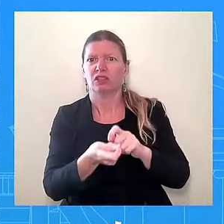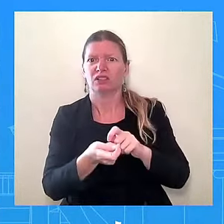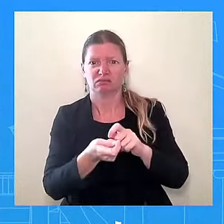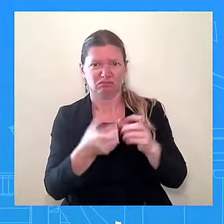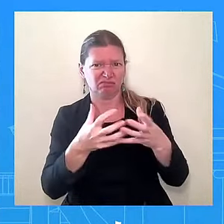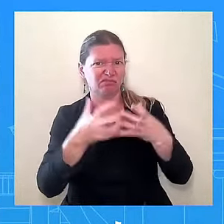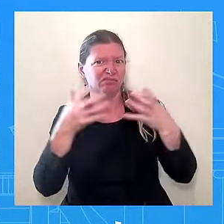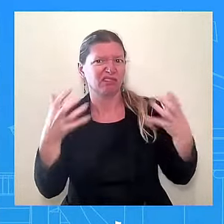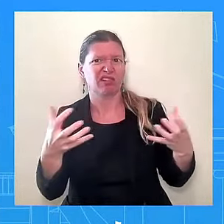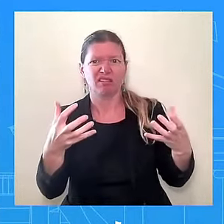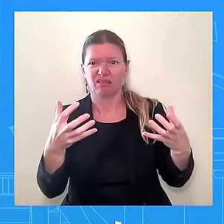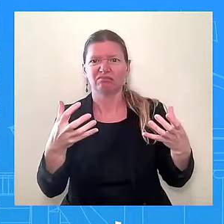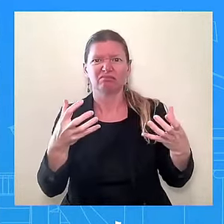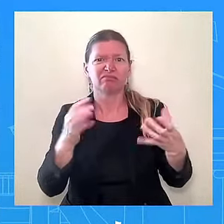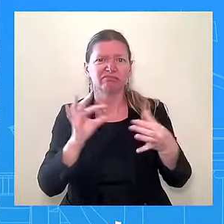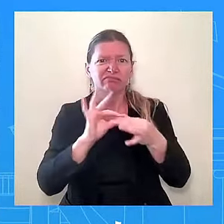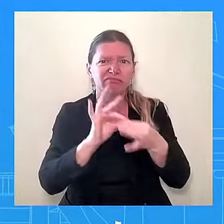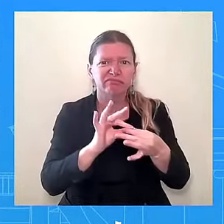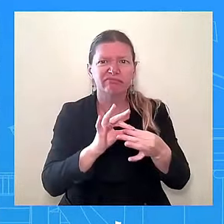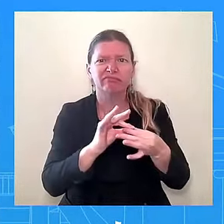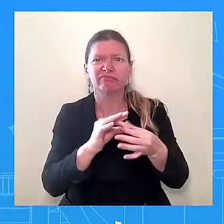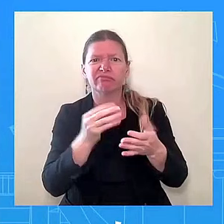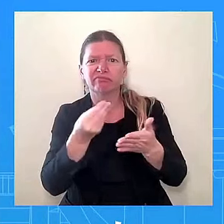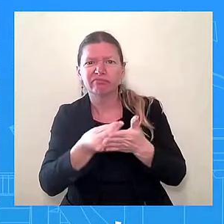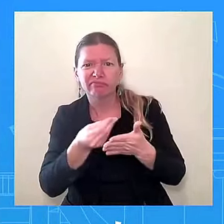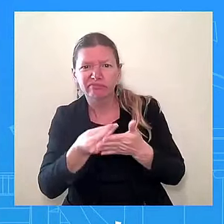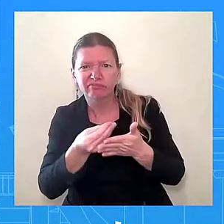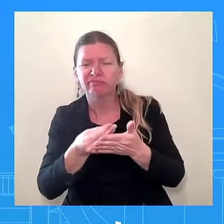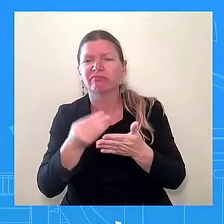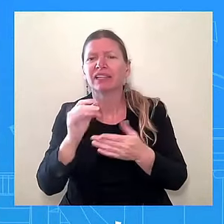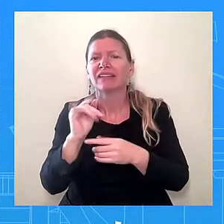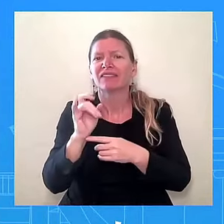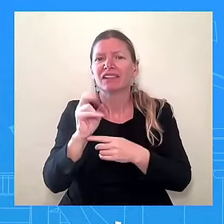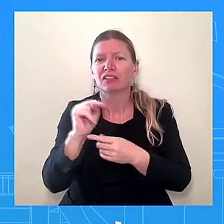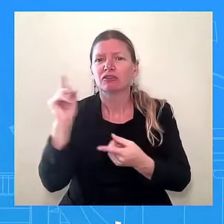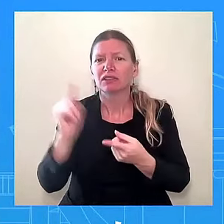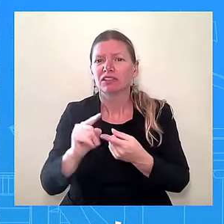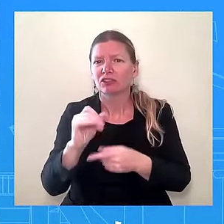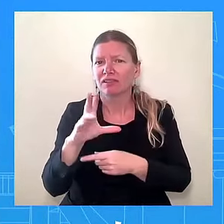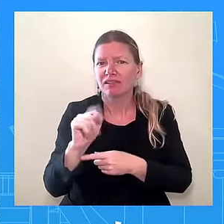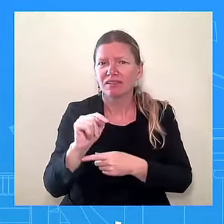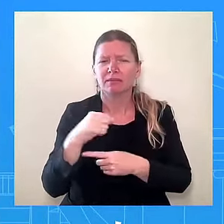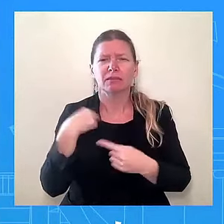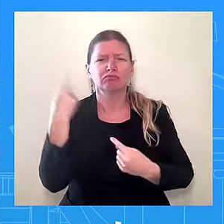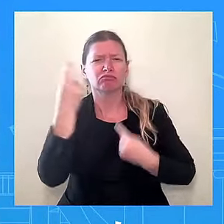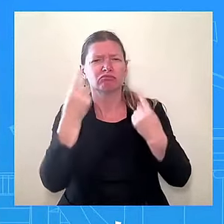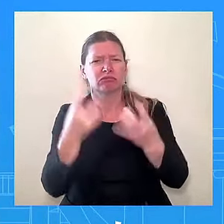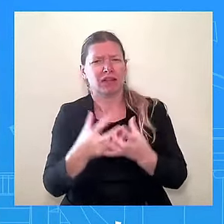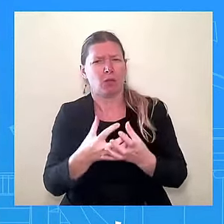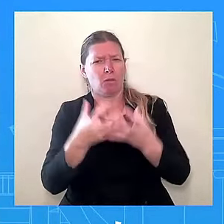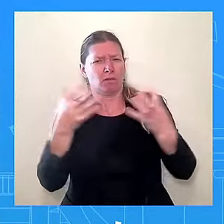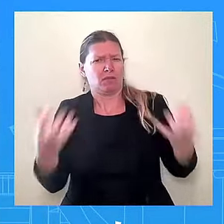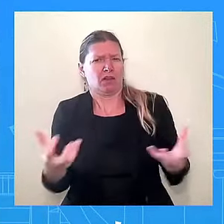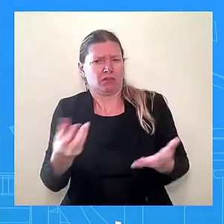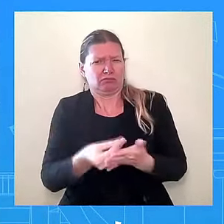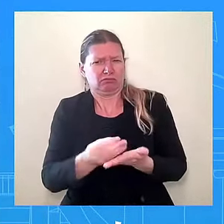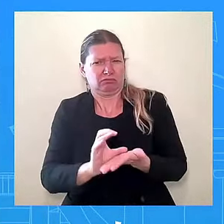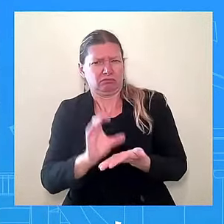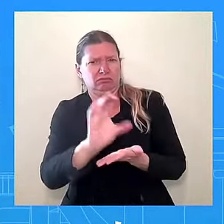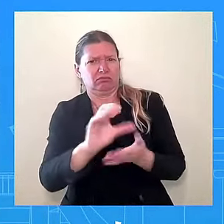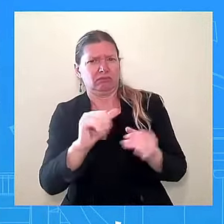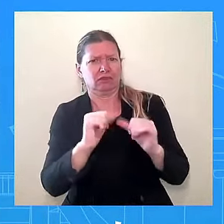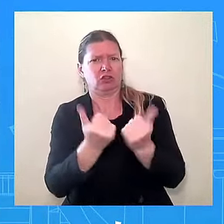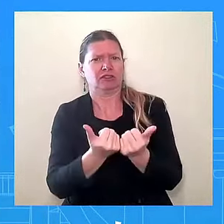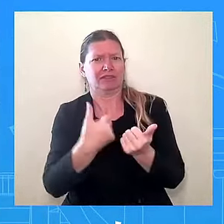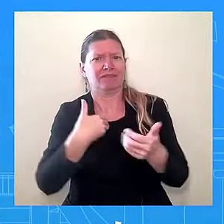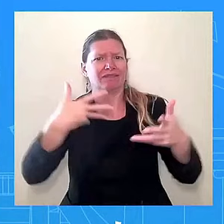the agency has remaining from that legislation, and whether you feel any pressure to spend that or disperse it before